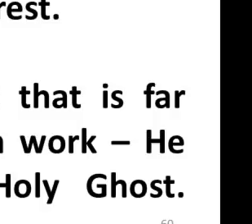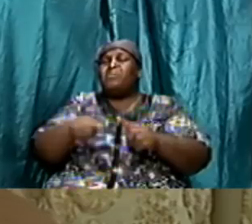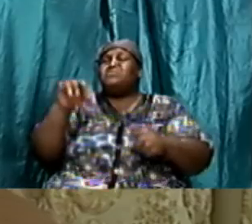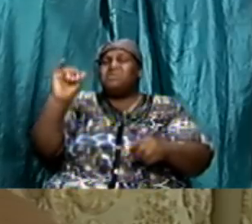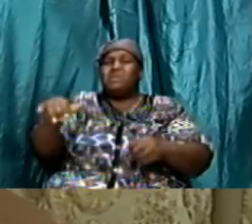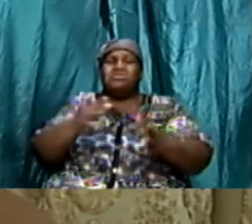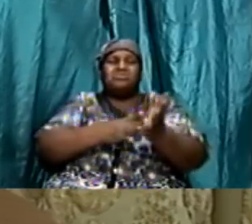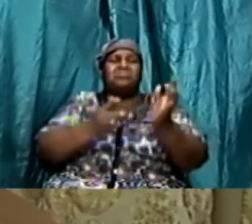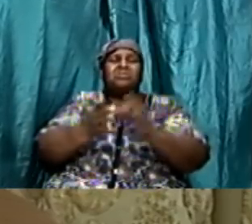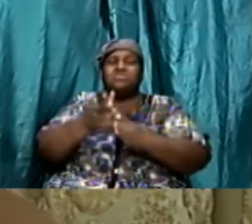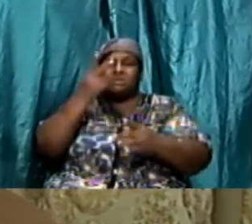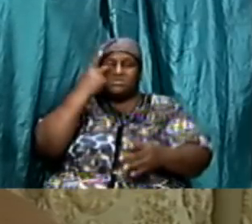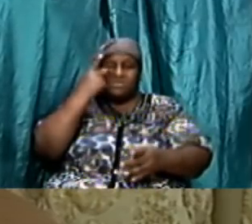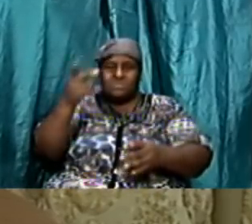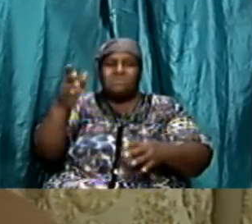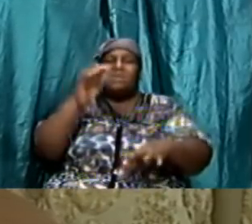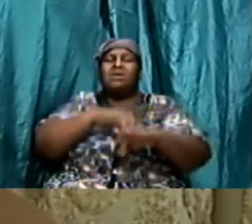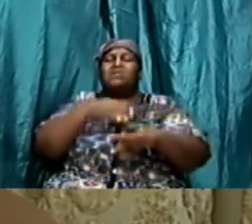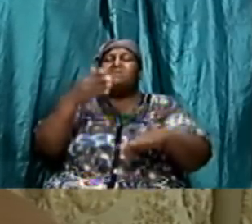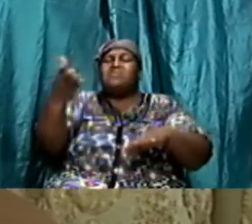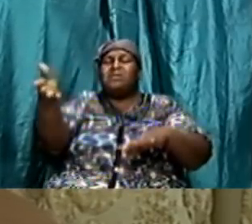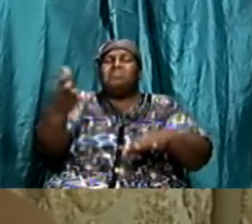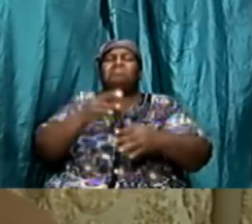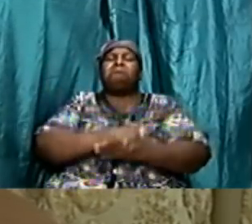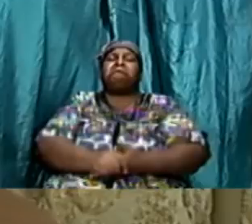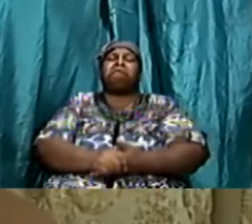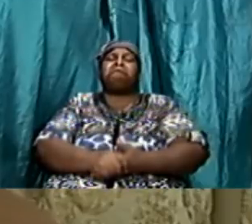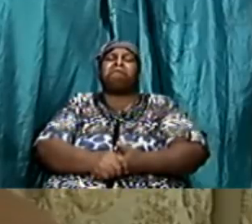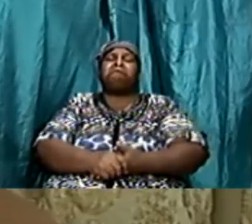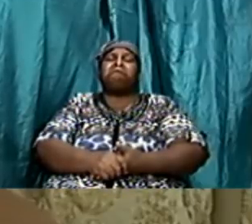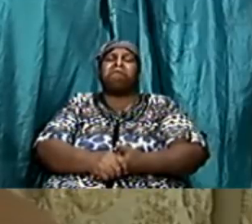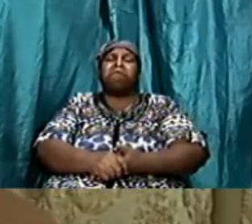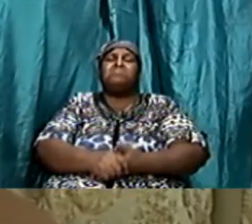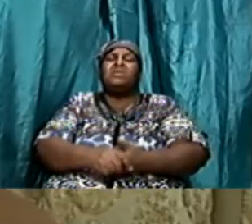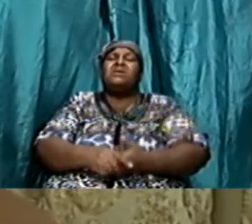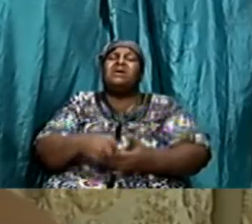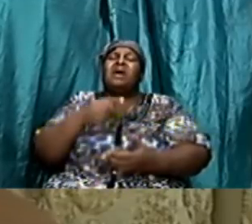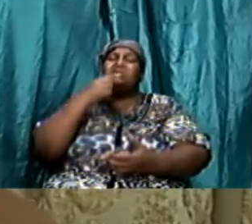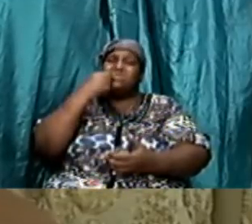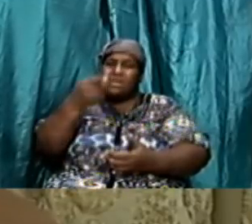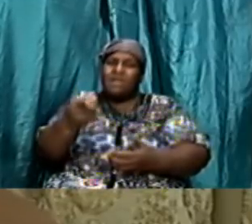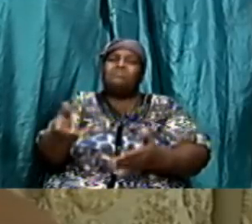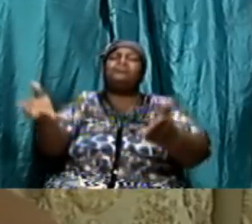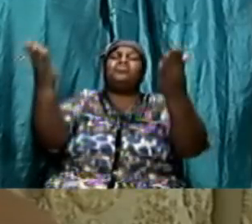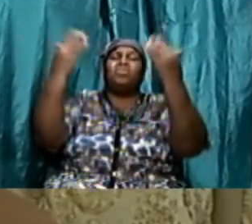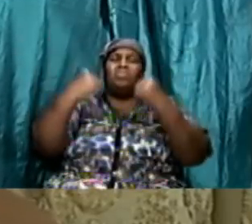them Jesus looked at them and said come unto me